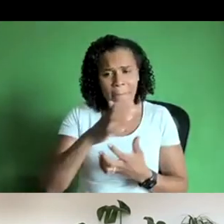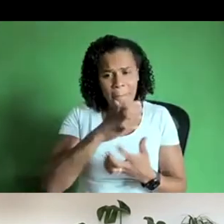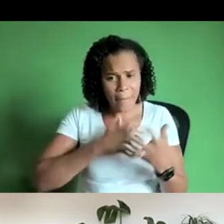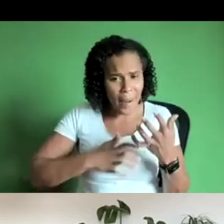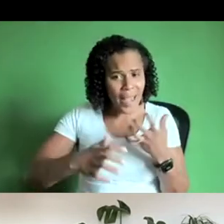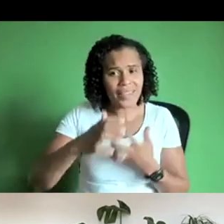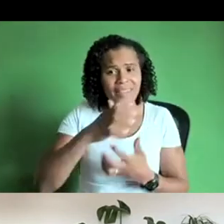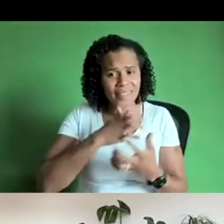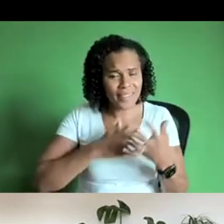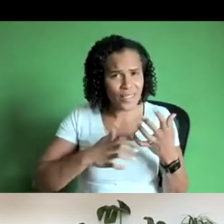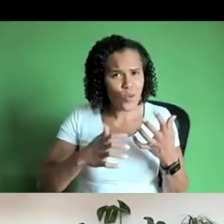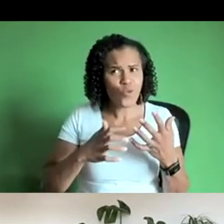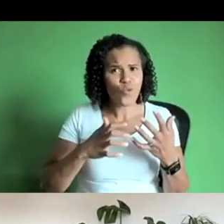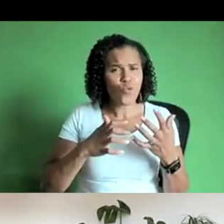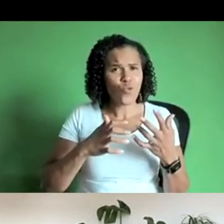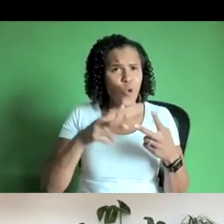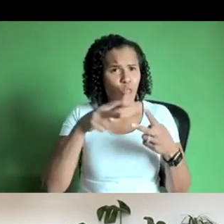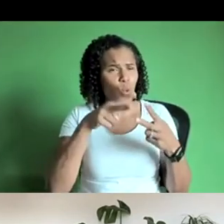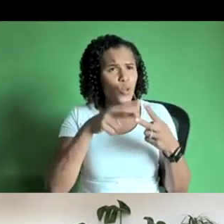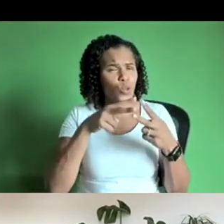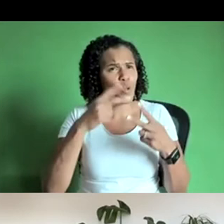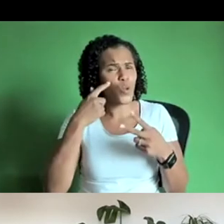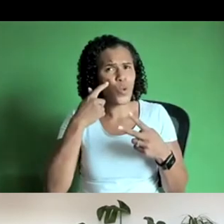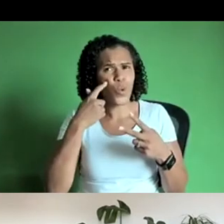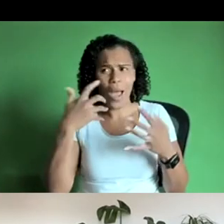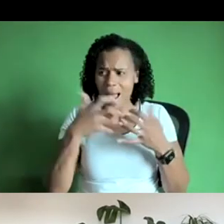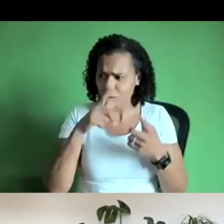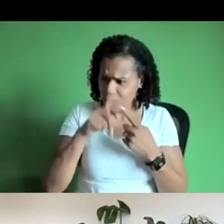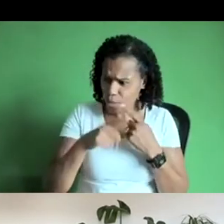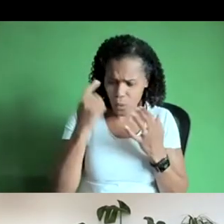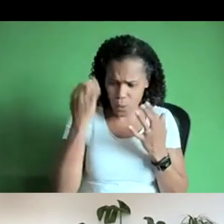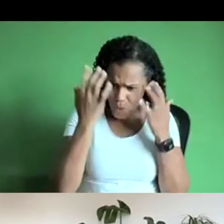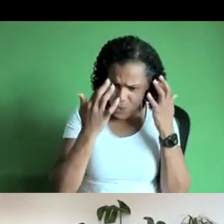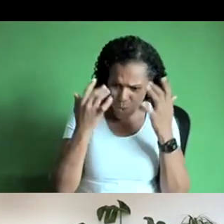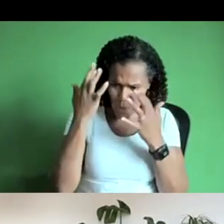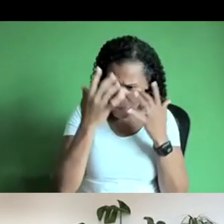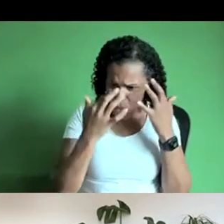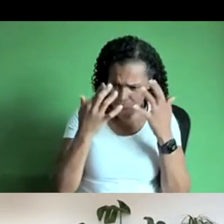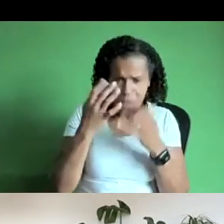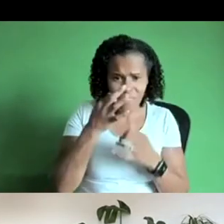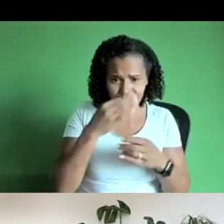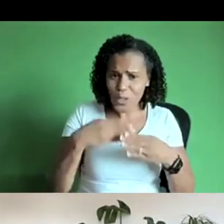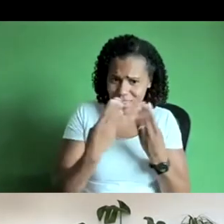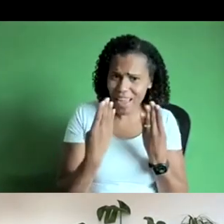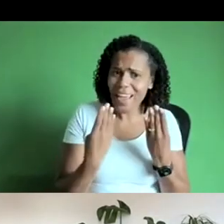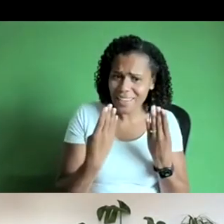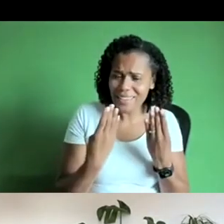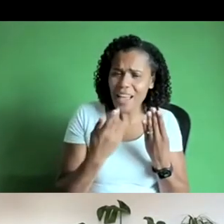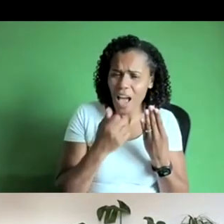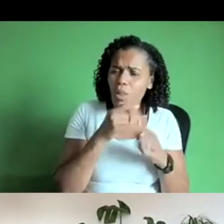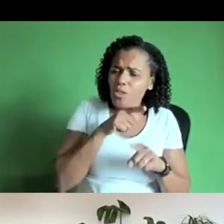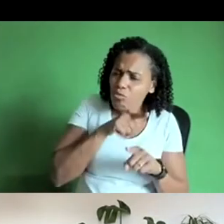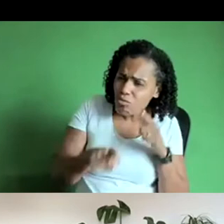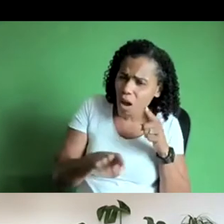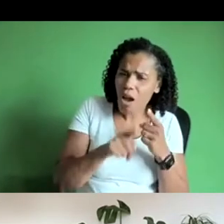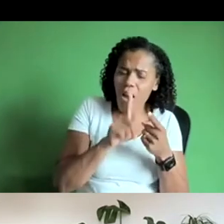mind going the last couple of days just thinking about them i'm going to try and deal with them in order but as you said earlier